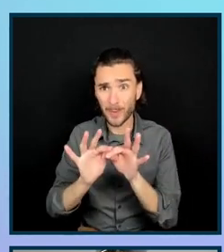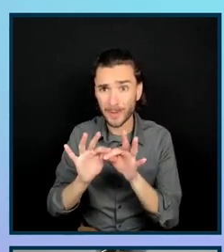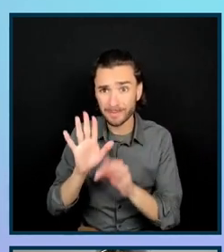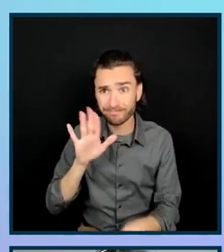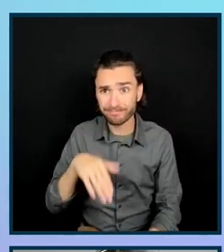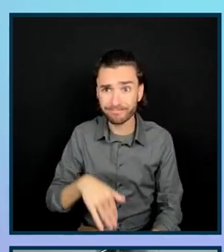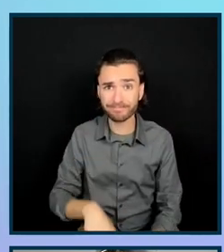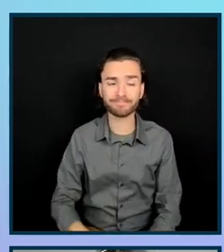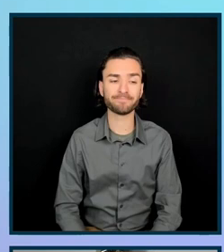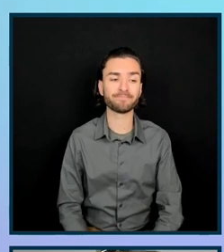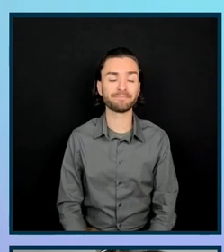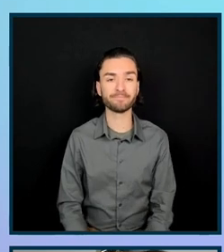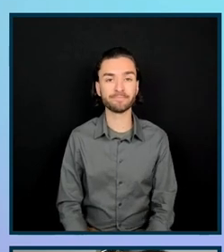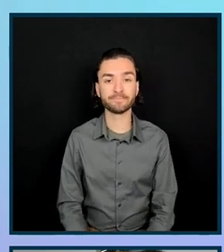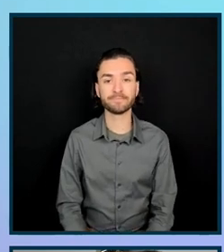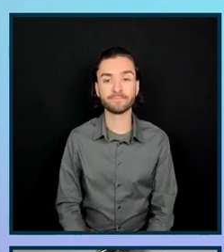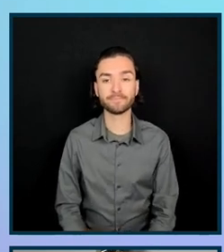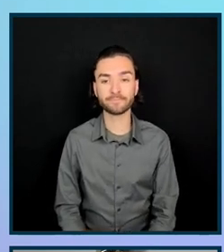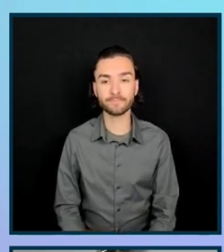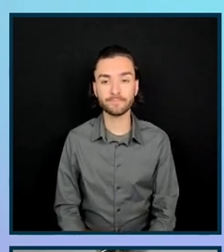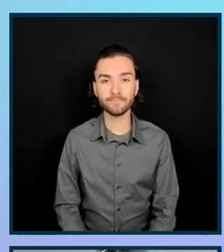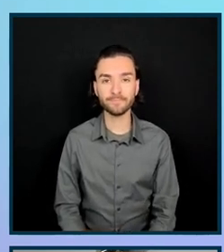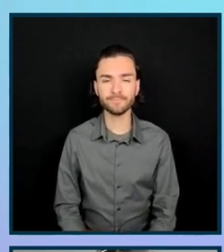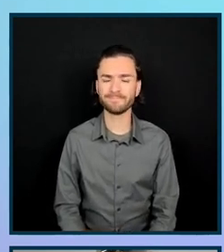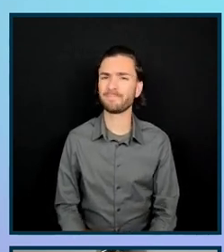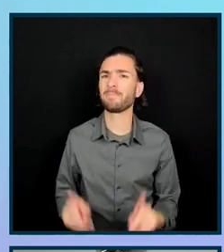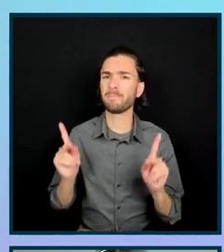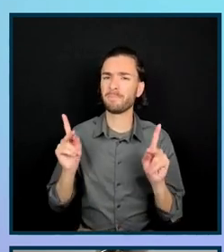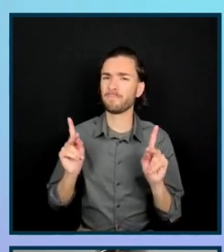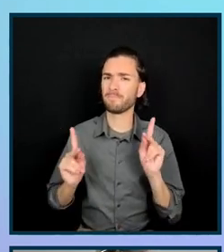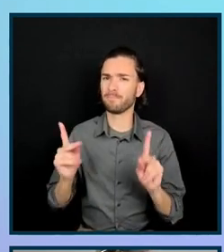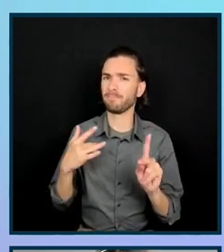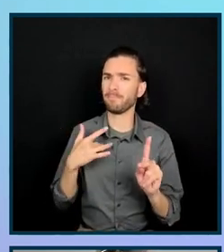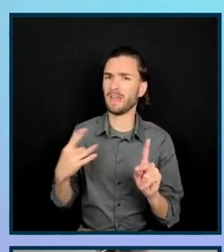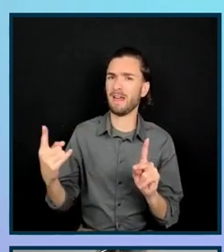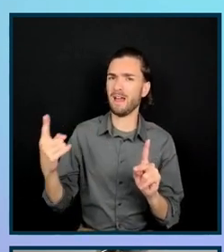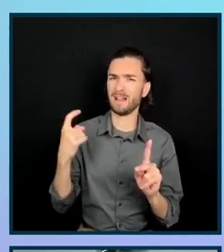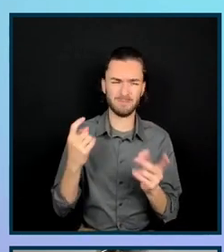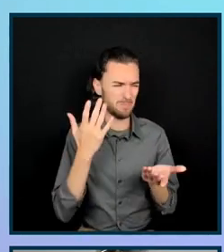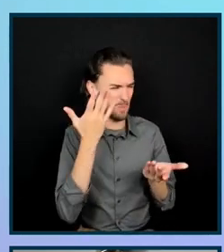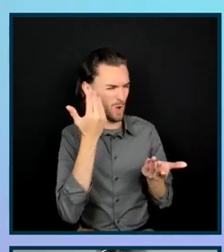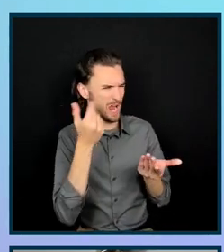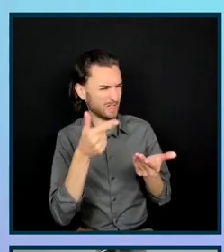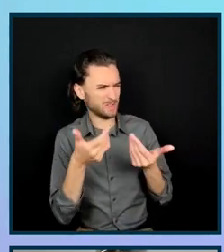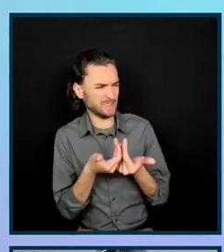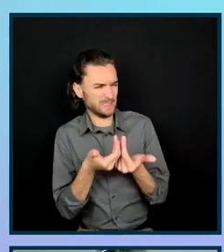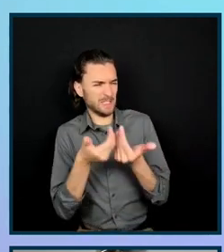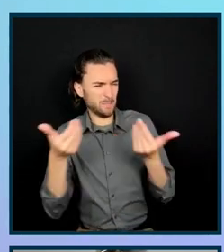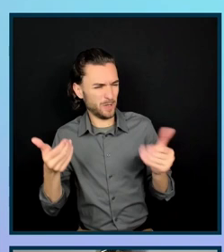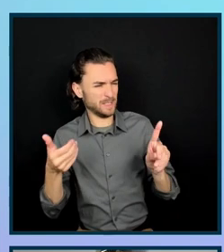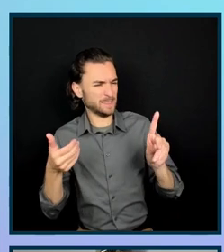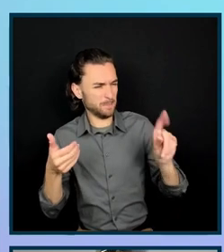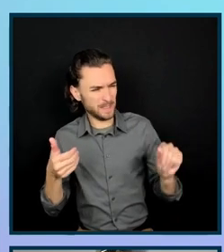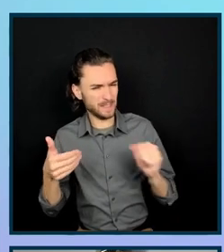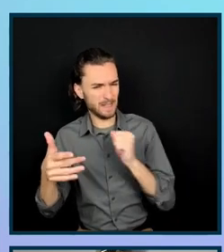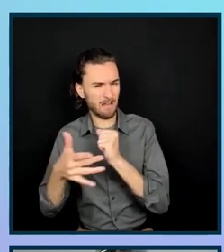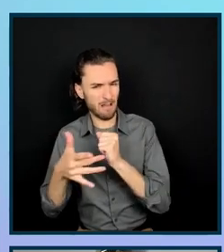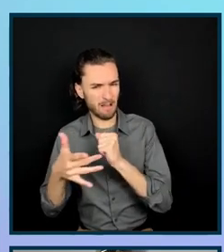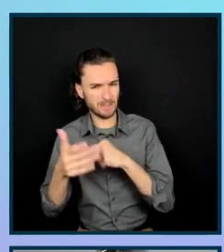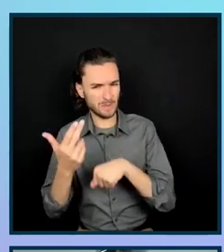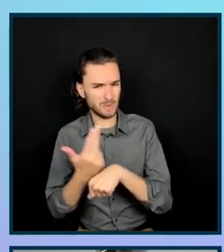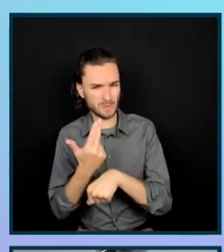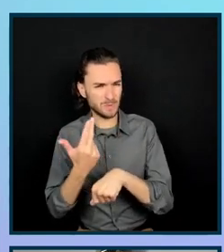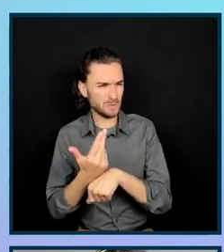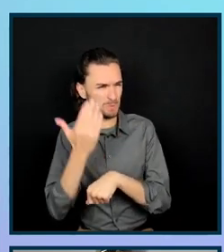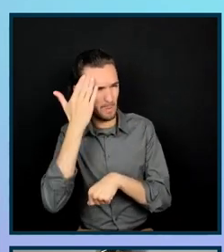We do commonly get asked why we're asking about disability and assistive technology used separately. Basically, in short, we want to make sure as